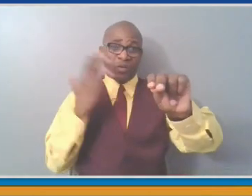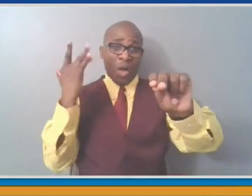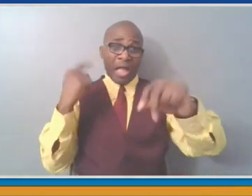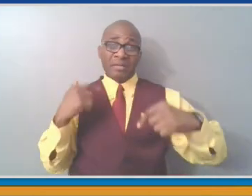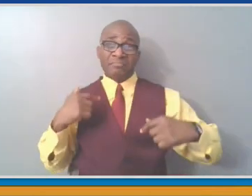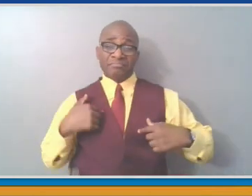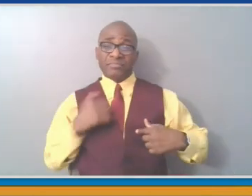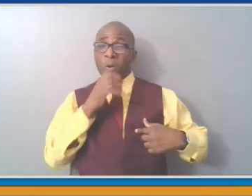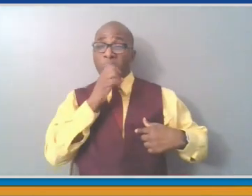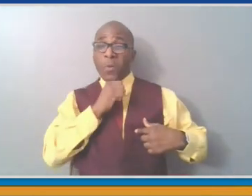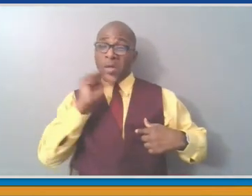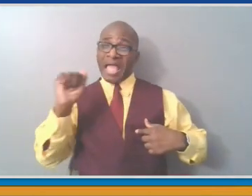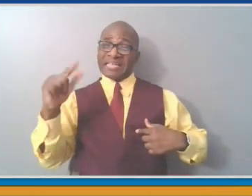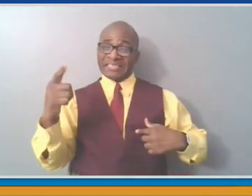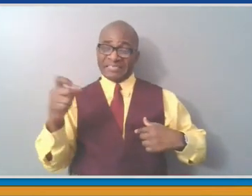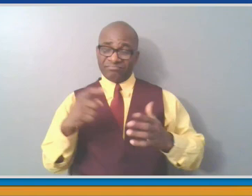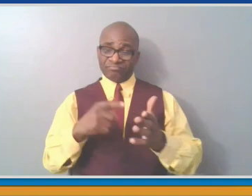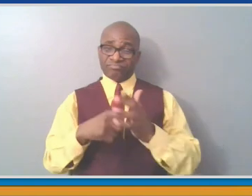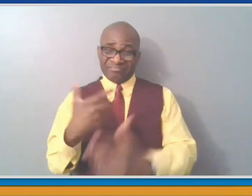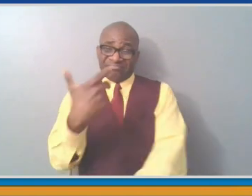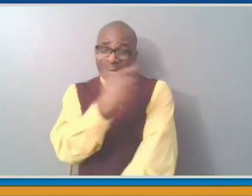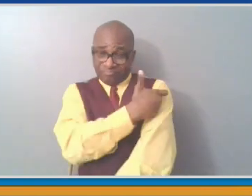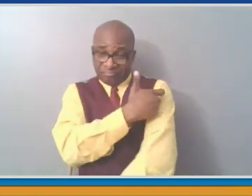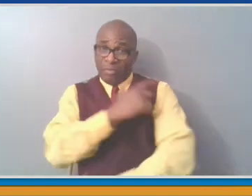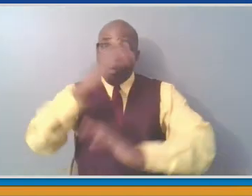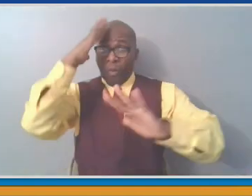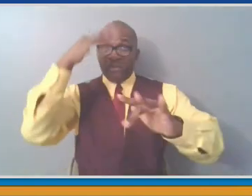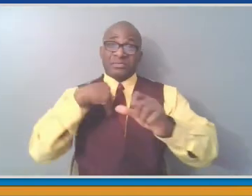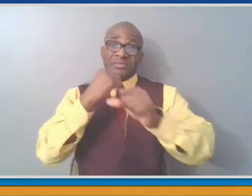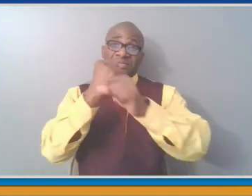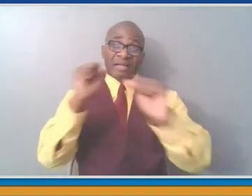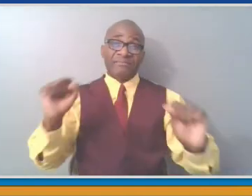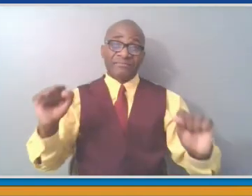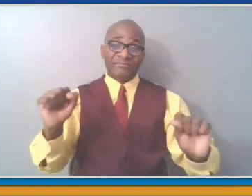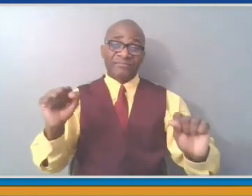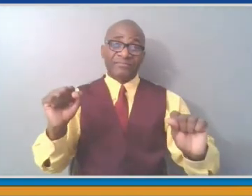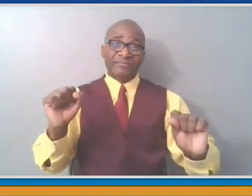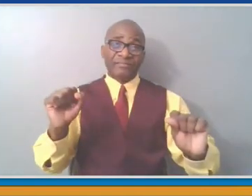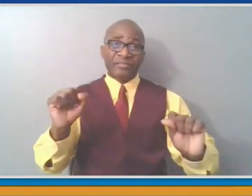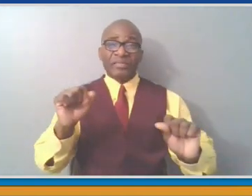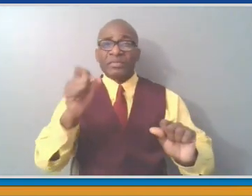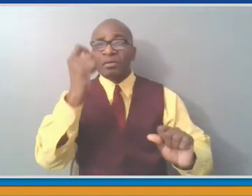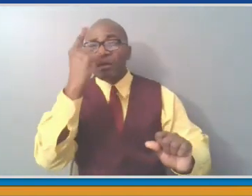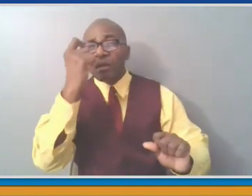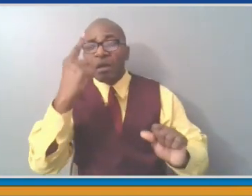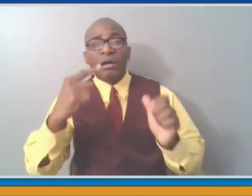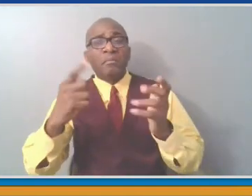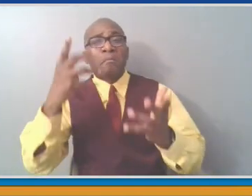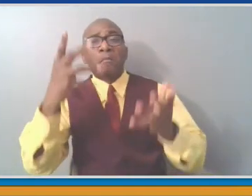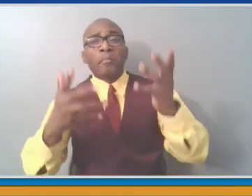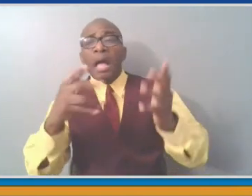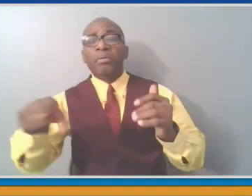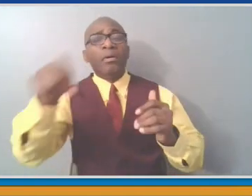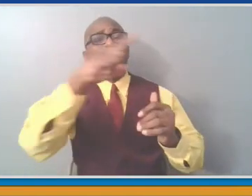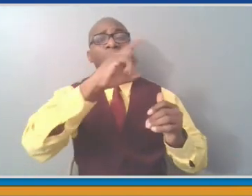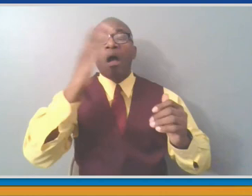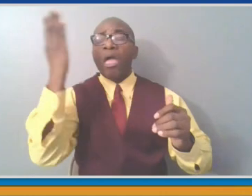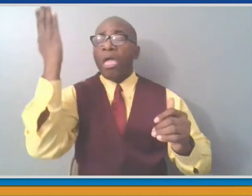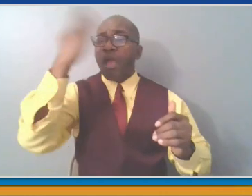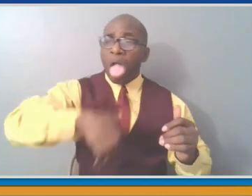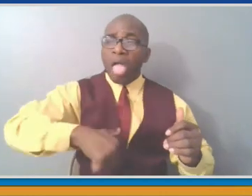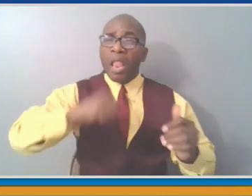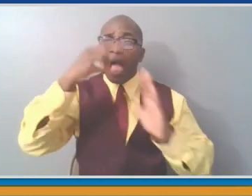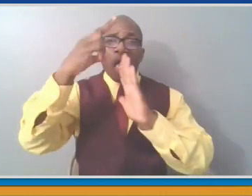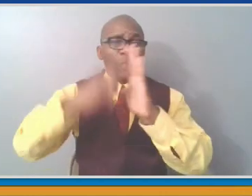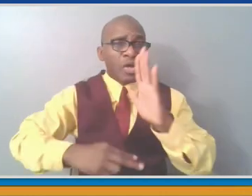read details of things. You just get the headline or you talk to somebody else or you go on the internet. And on the internet, you will find people that will